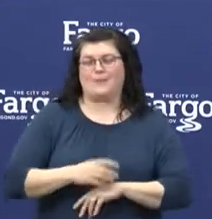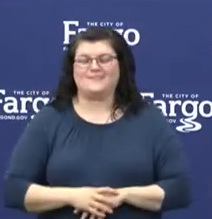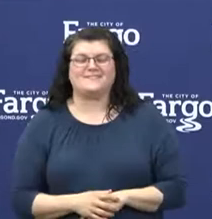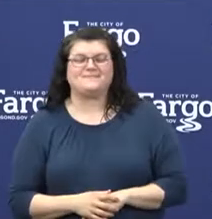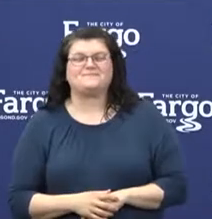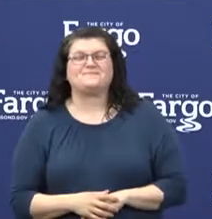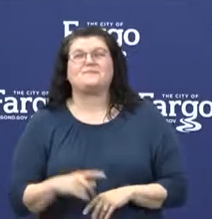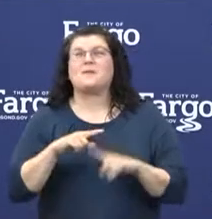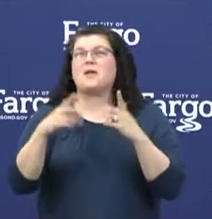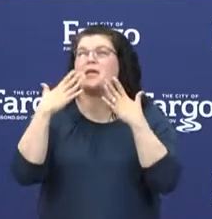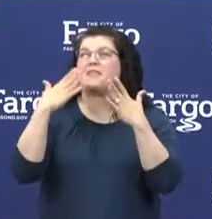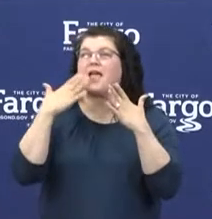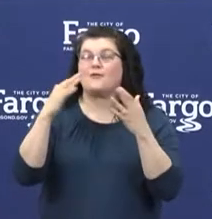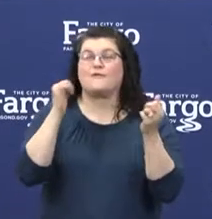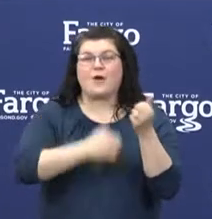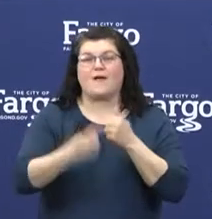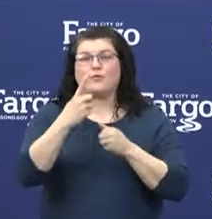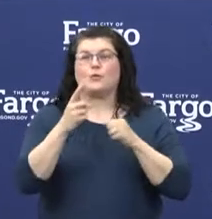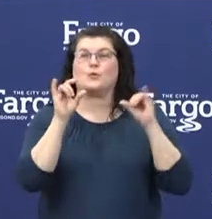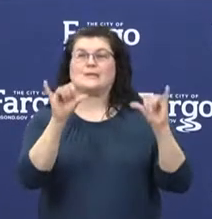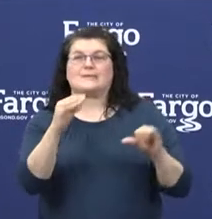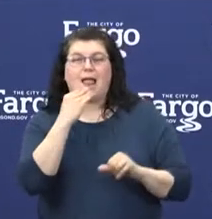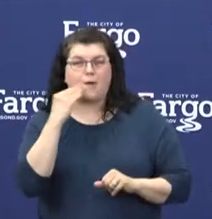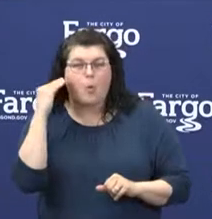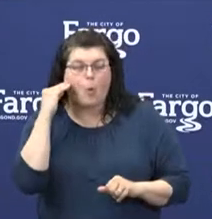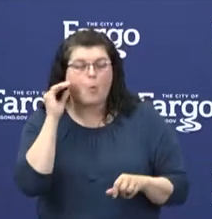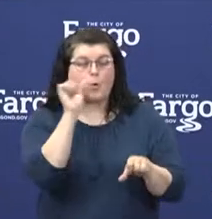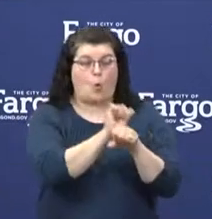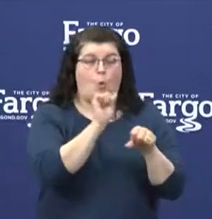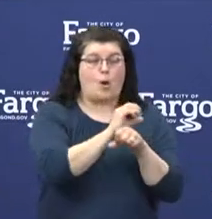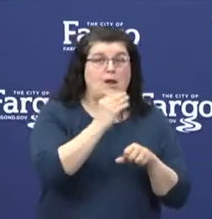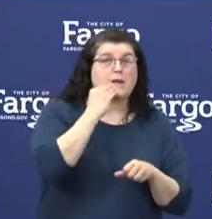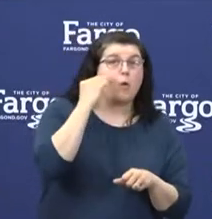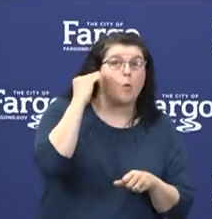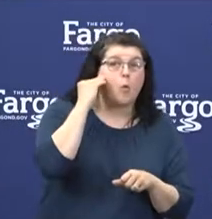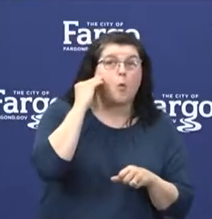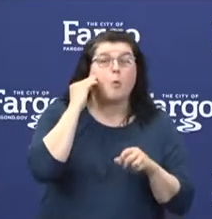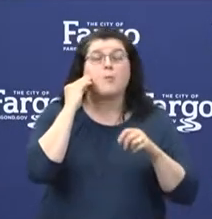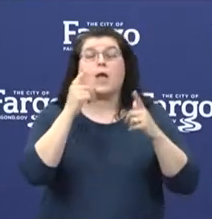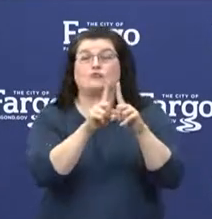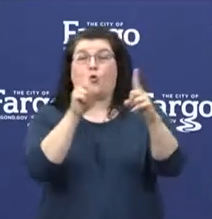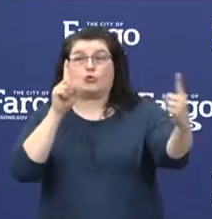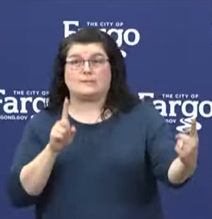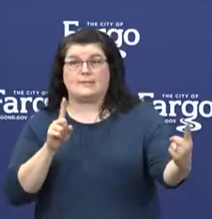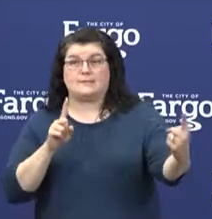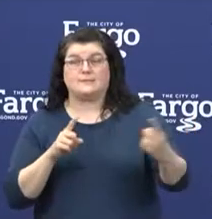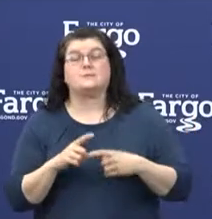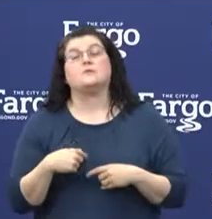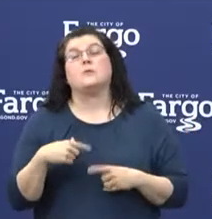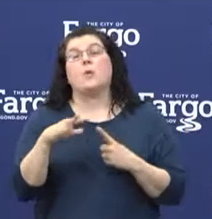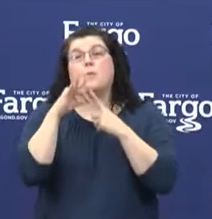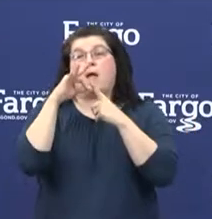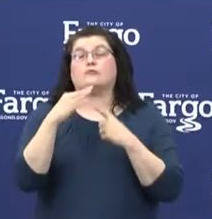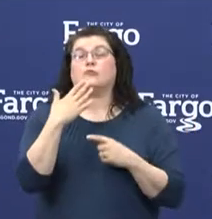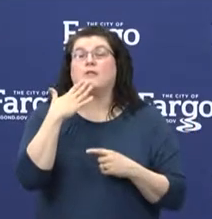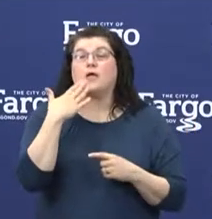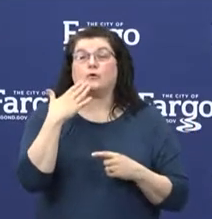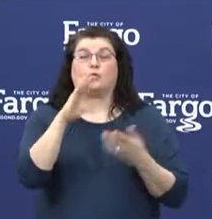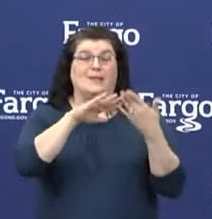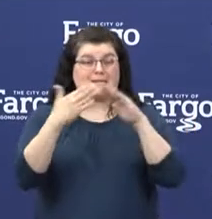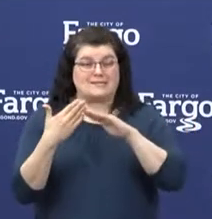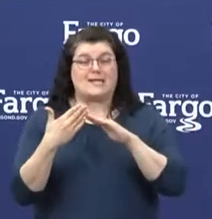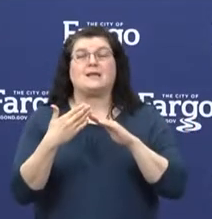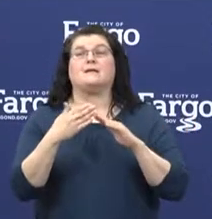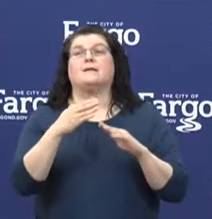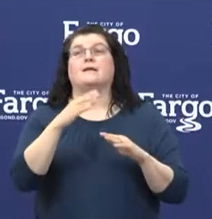thank you to everyone self-quarantining, working from home, and socially distancing. As always, a special thank you to all the city and county staff, first